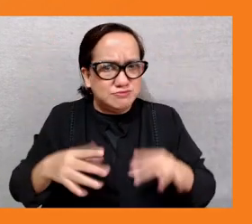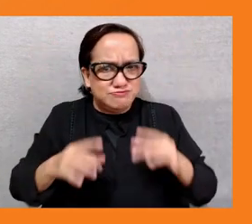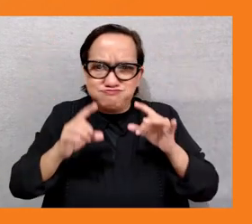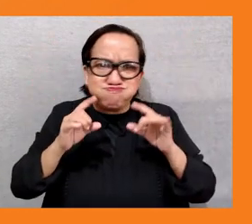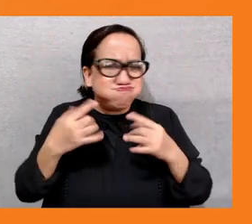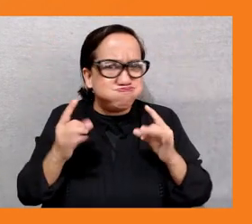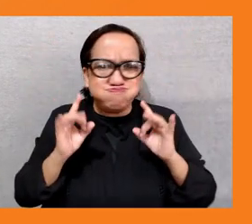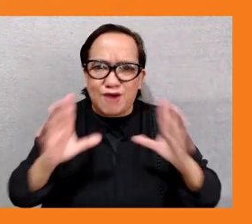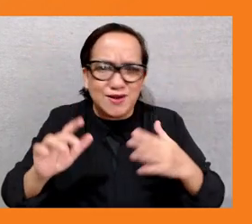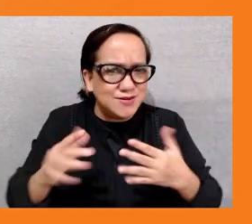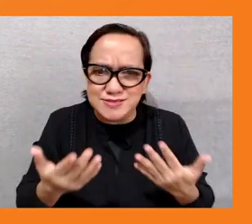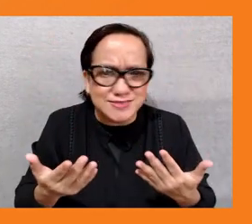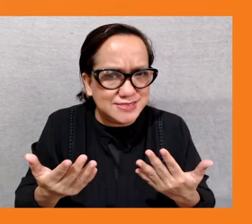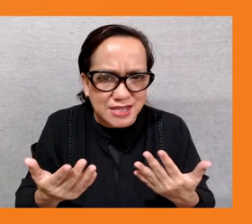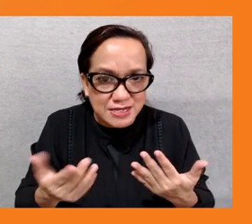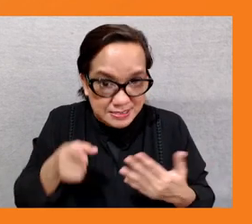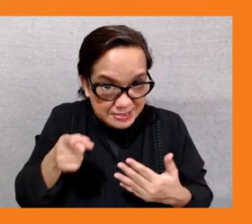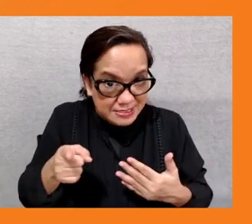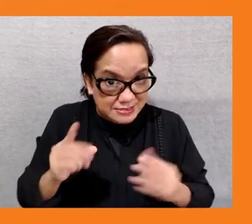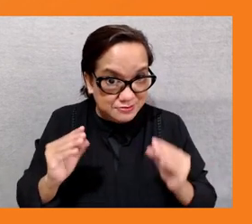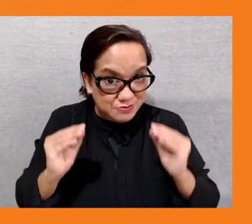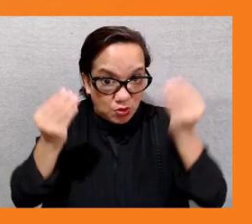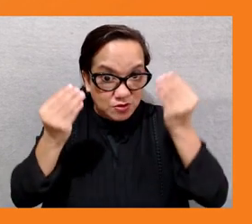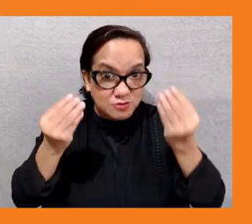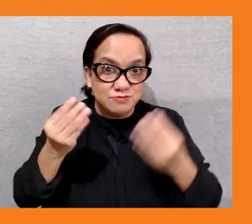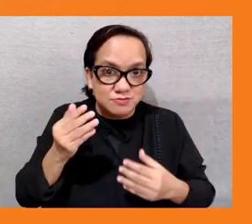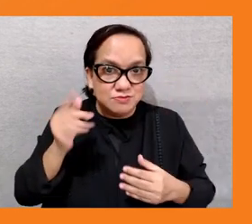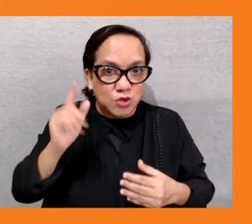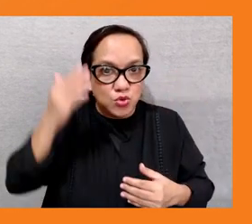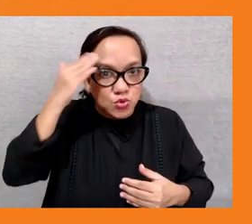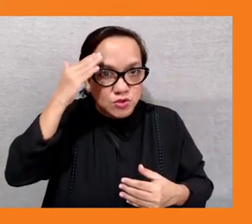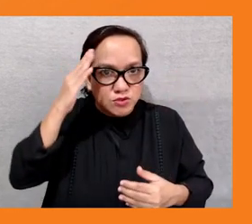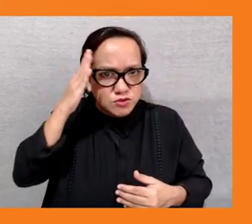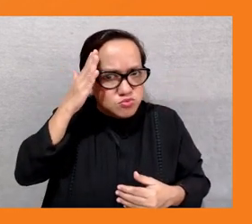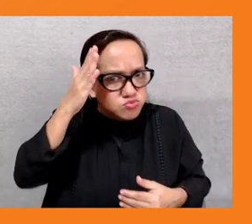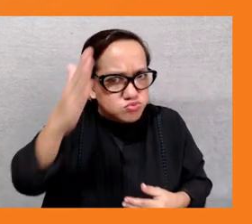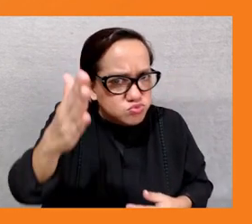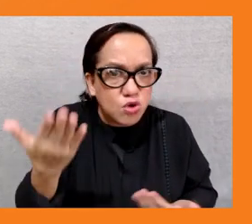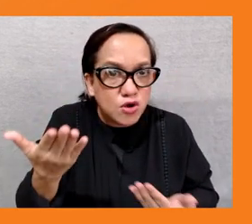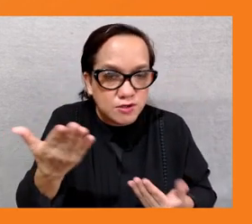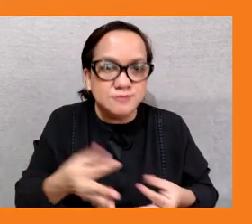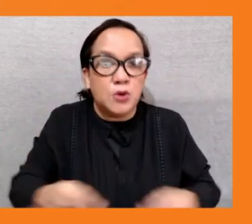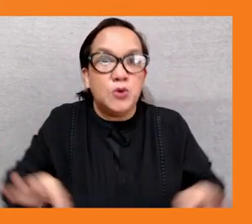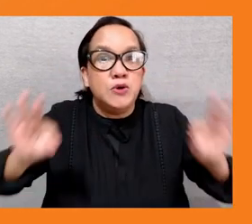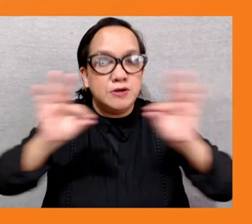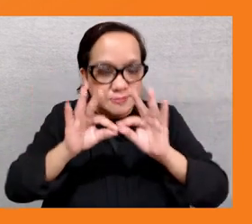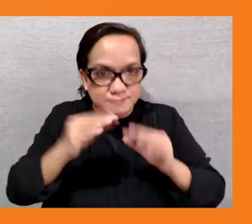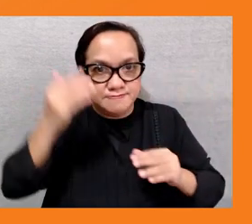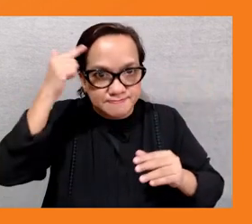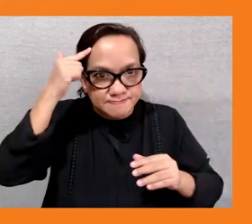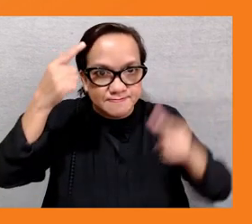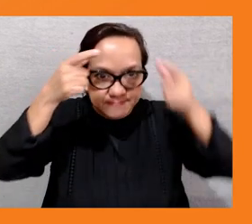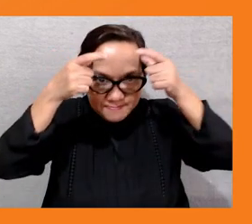to a certain type of economy or society they're also part of today's major economic sectors